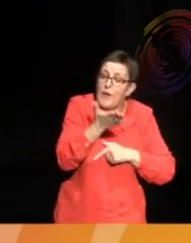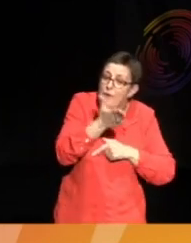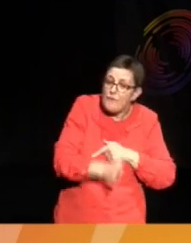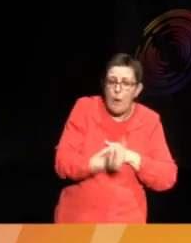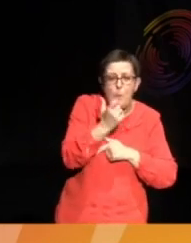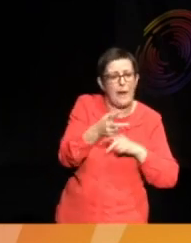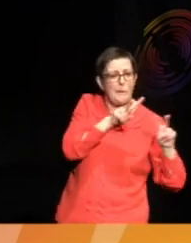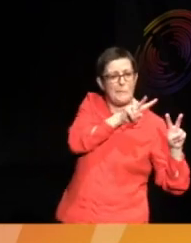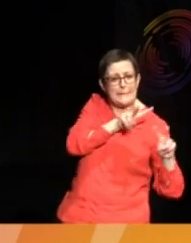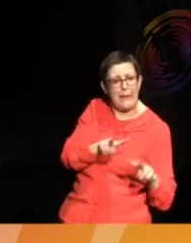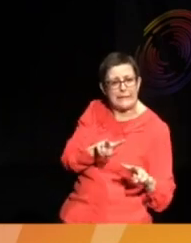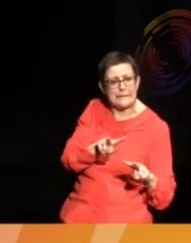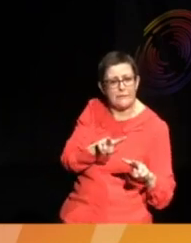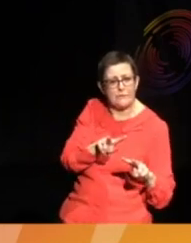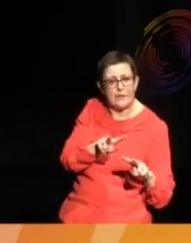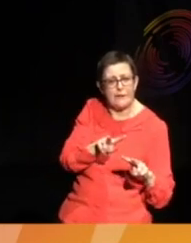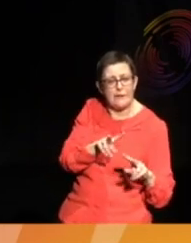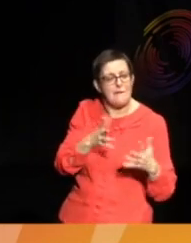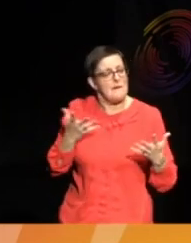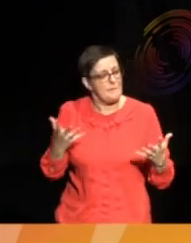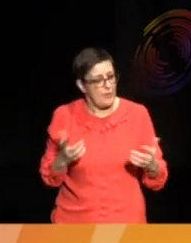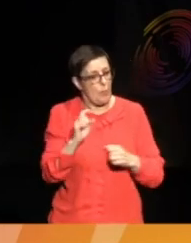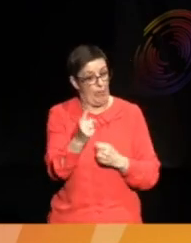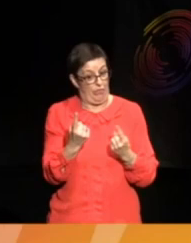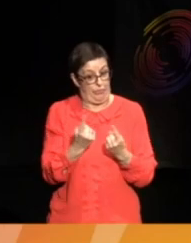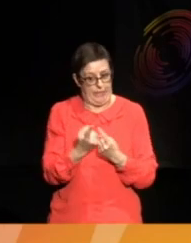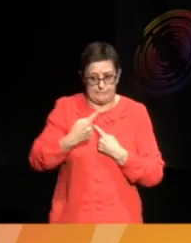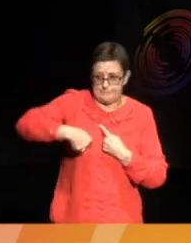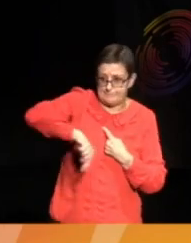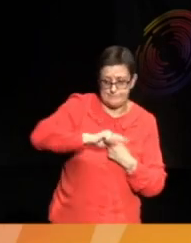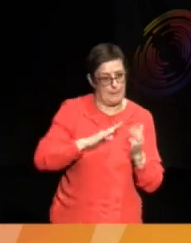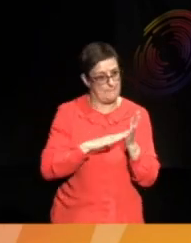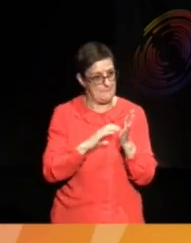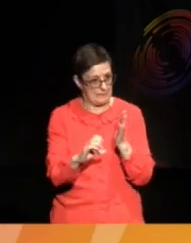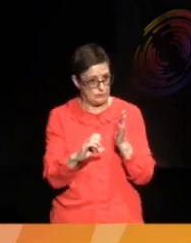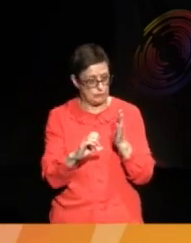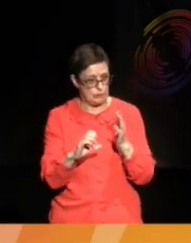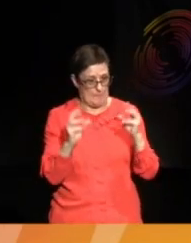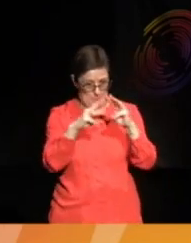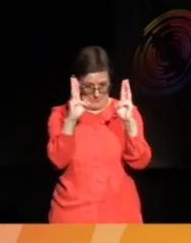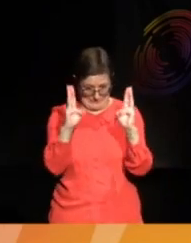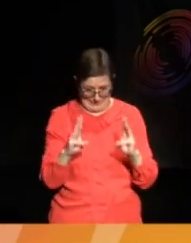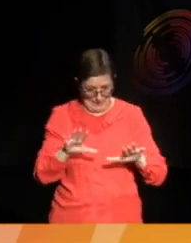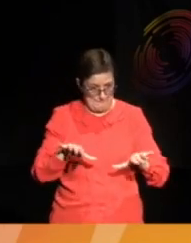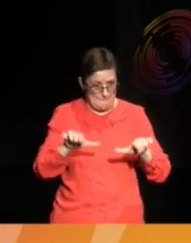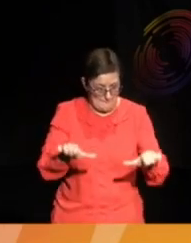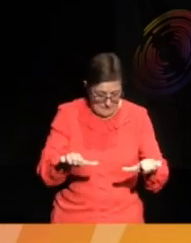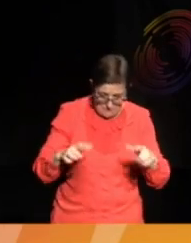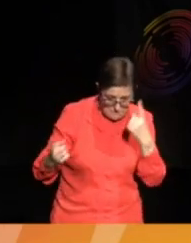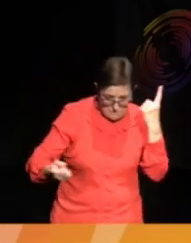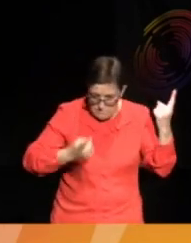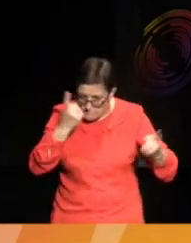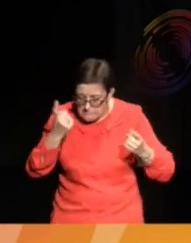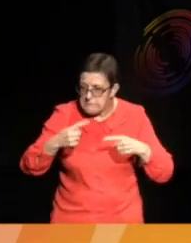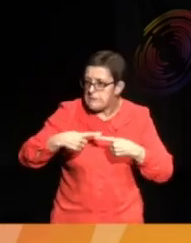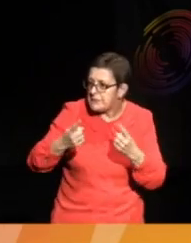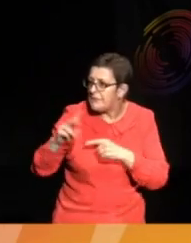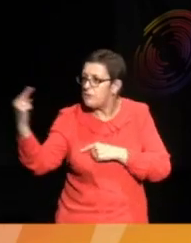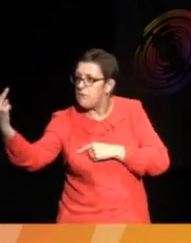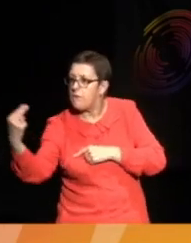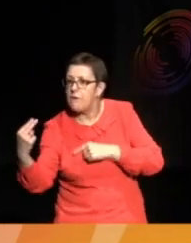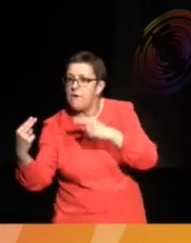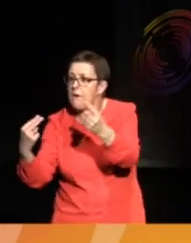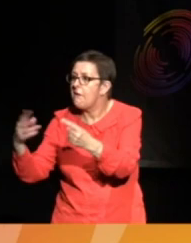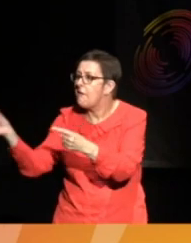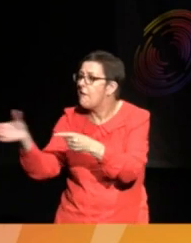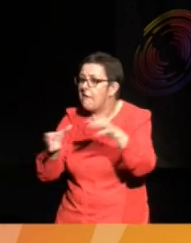perspective. So one of the things we've been doing a lot of work around is thinking about the different perspectives,